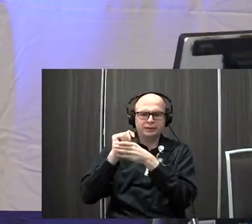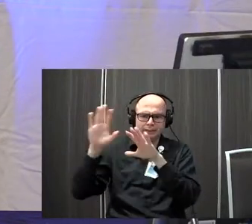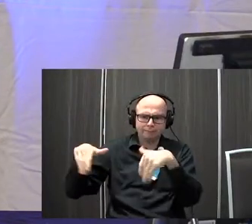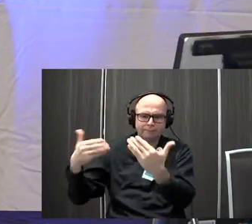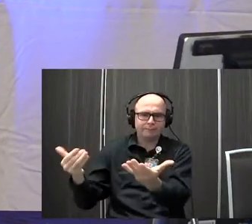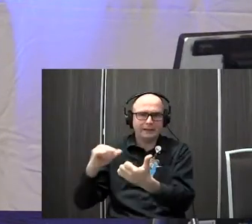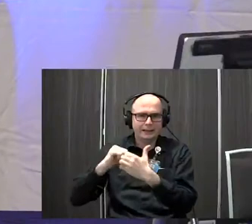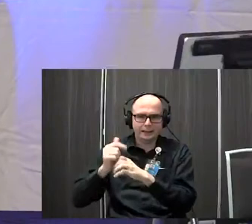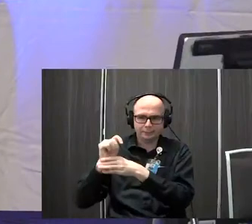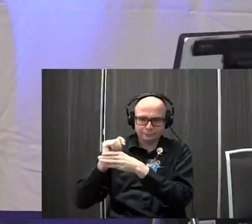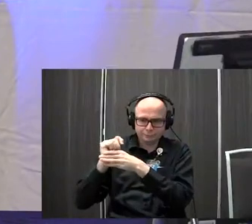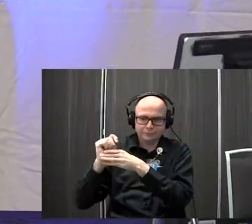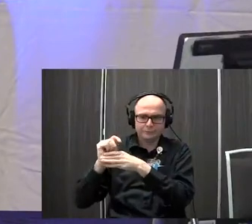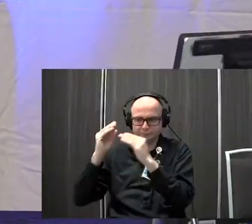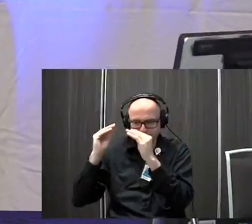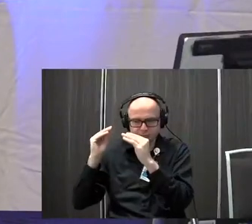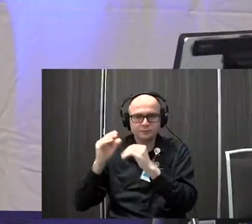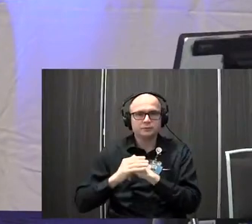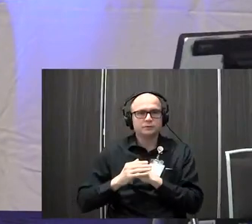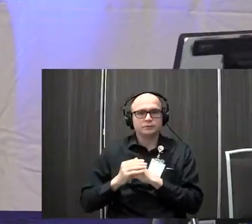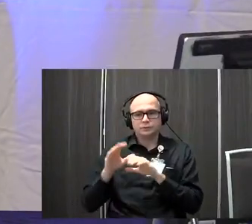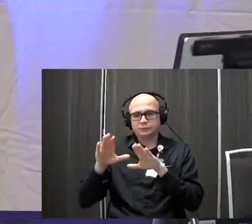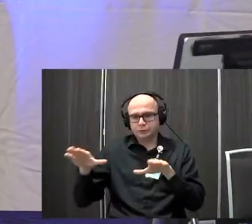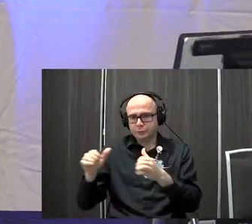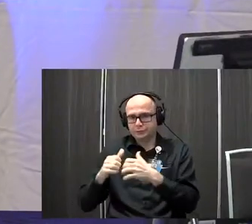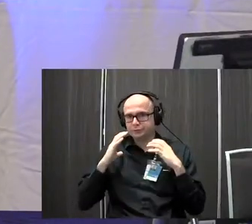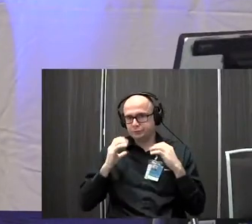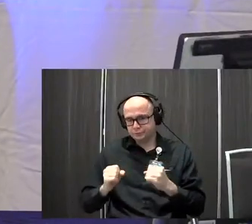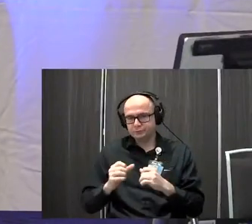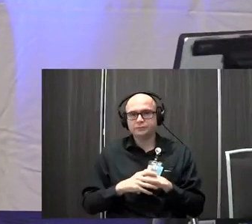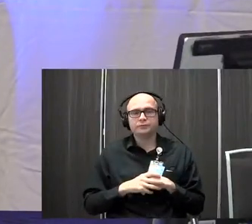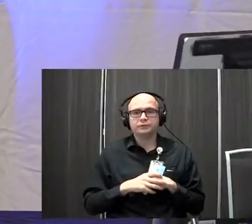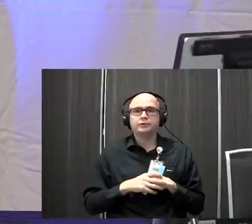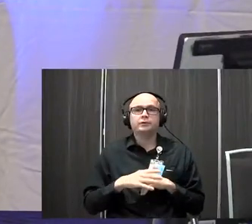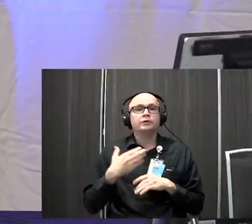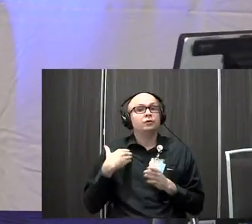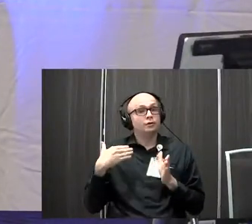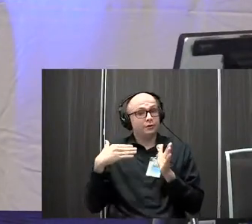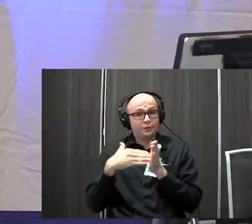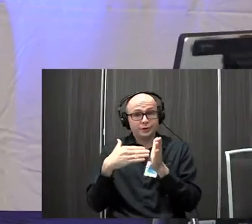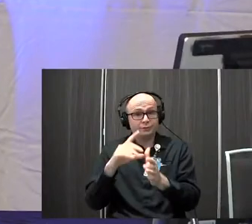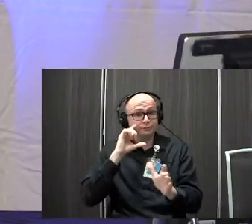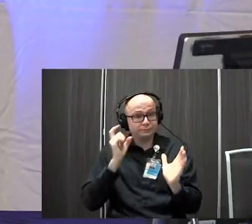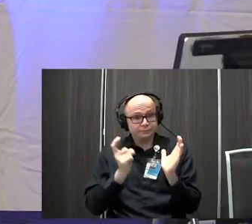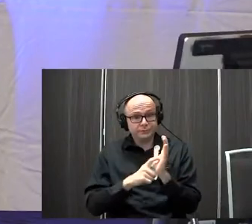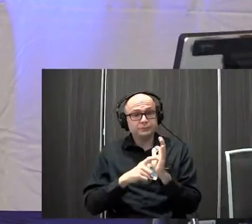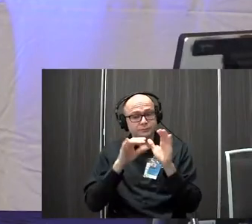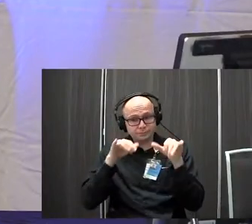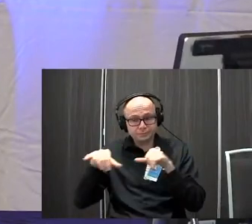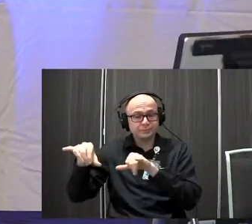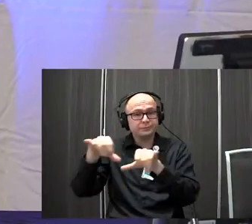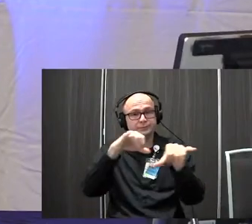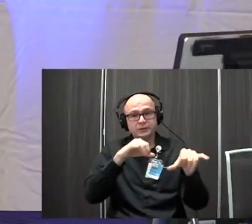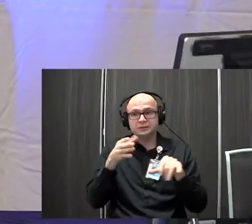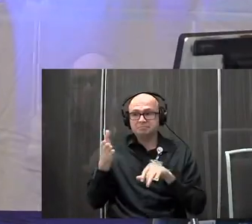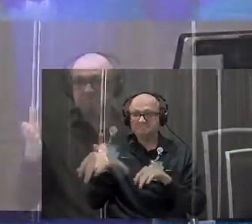retrain the balance system of a child with CHARGE? And oftentimes what we find the most common thing with